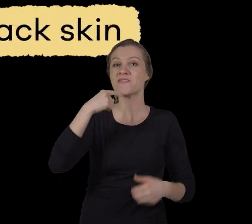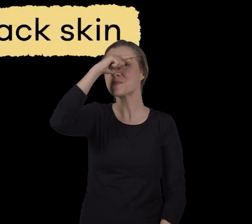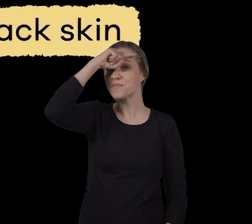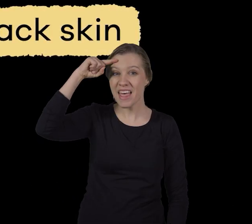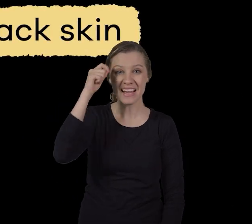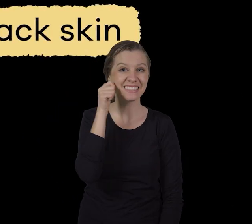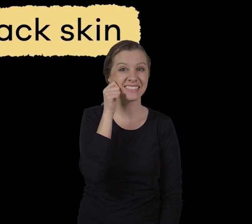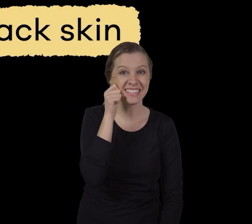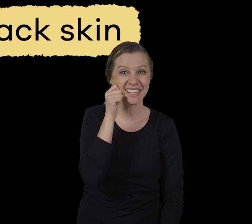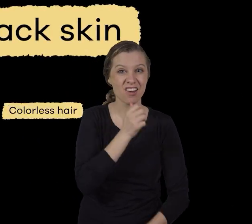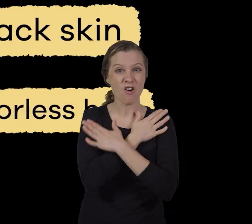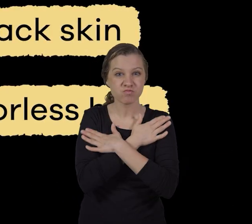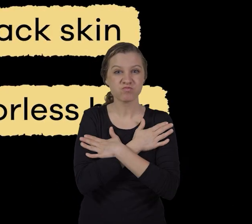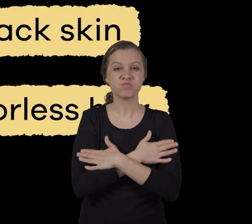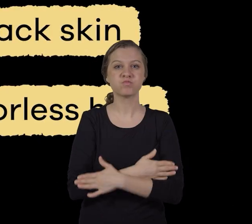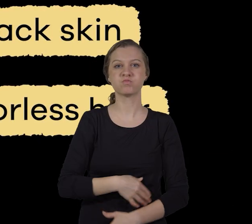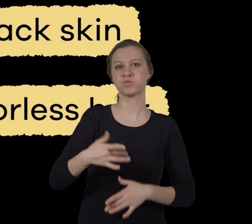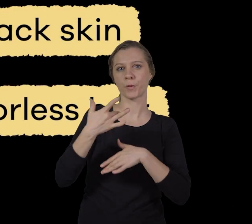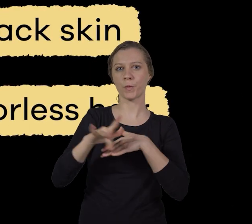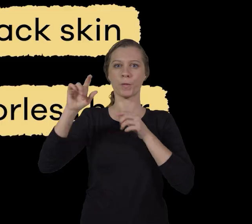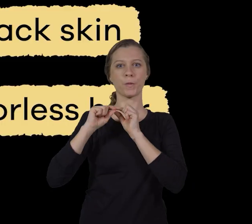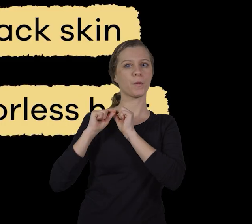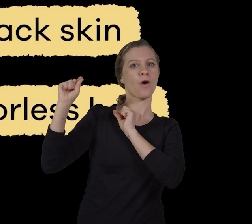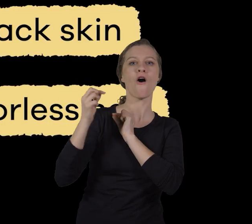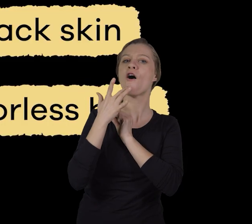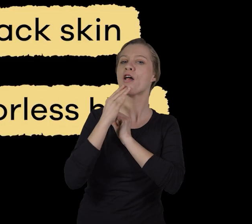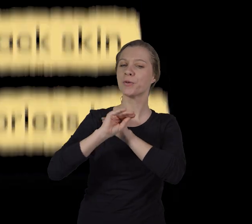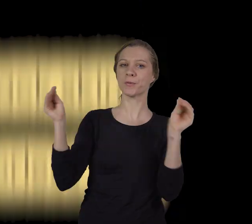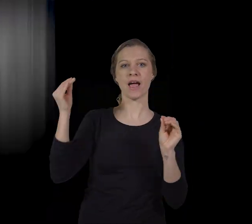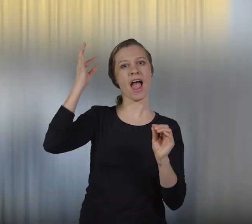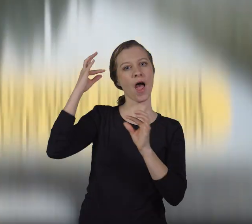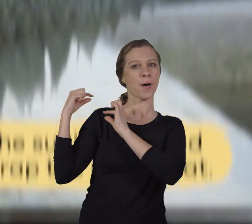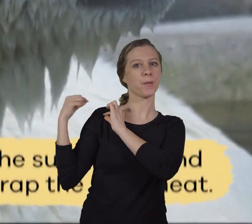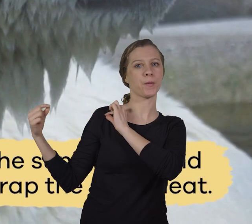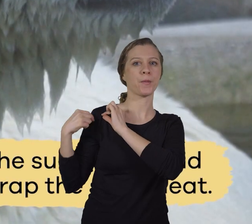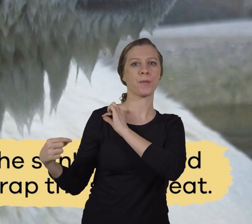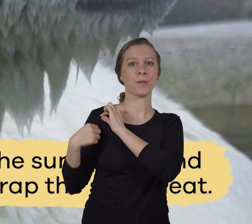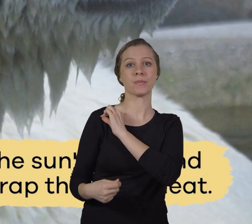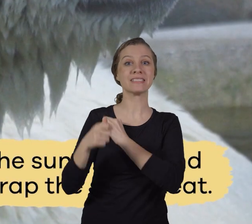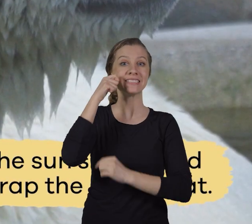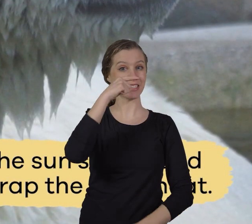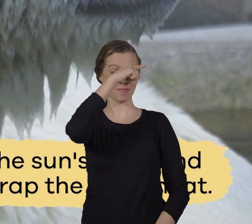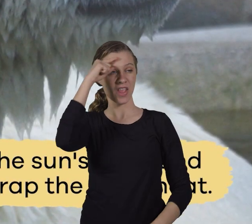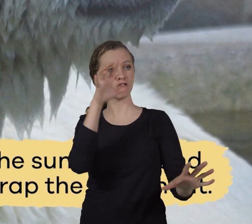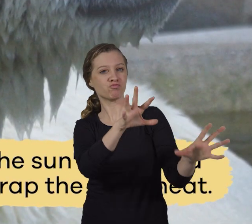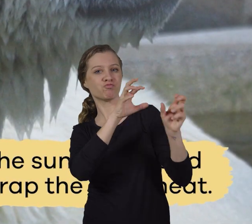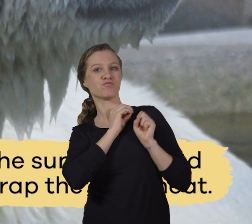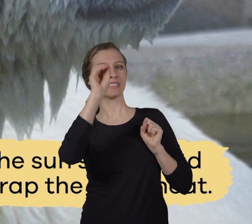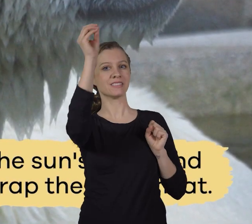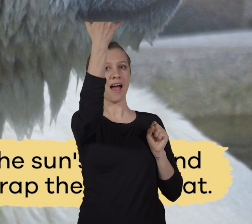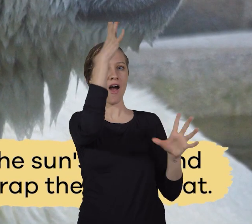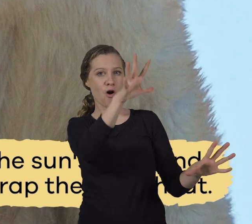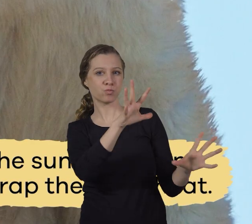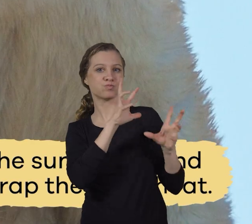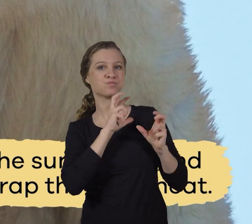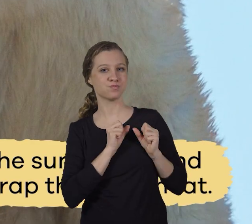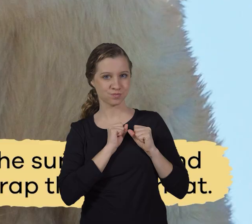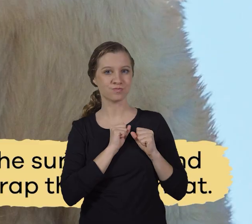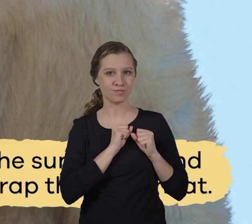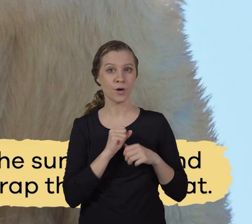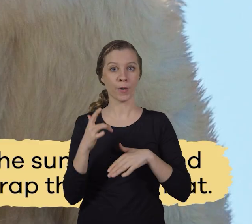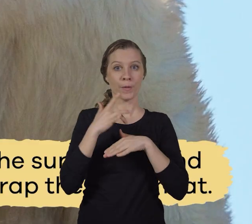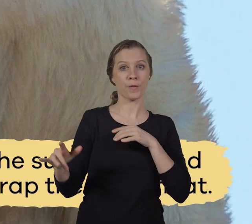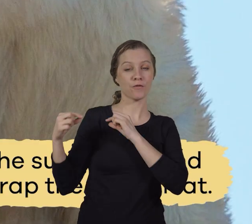have black skin and hollow, colorless hair. Their skin is black to attract the sun's rays.